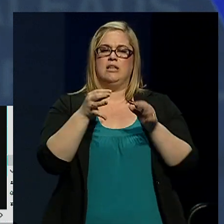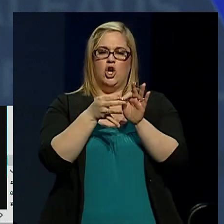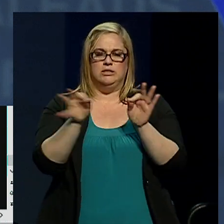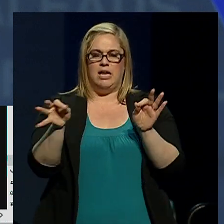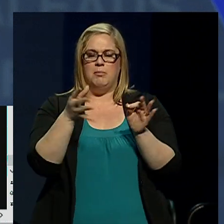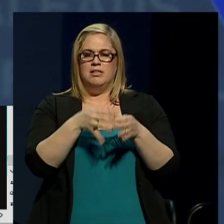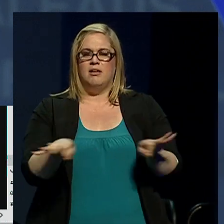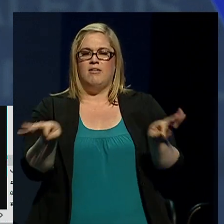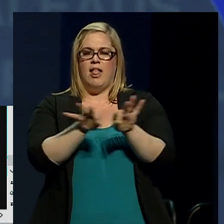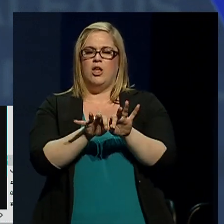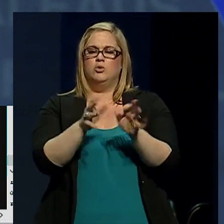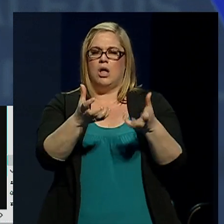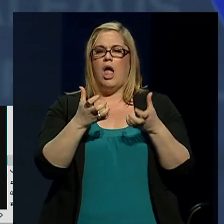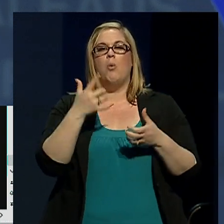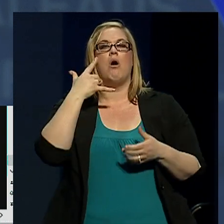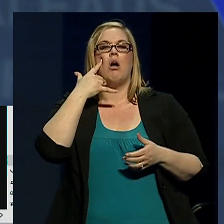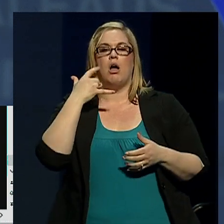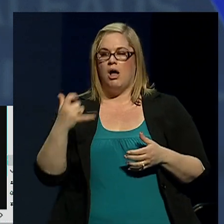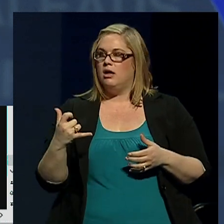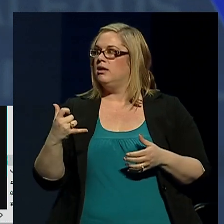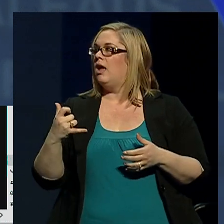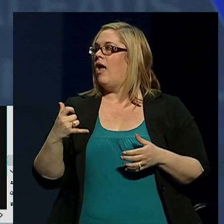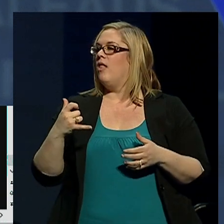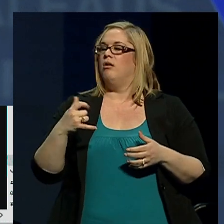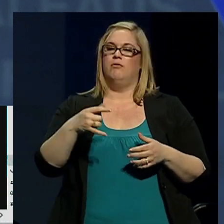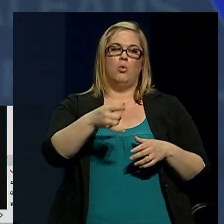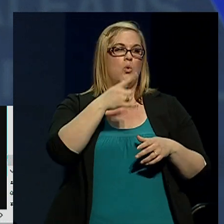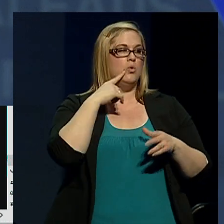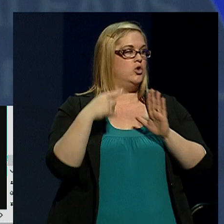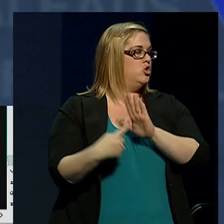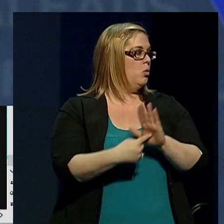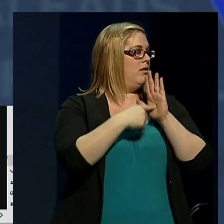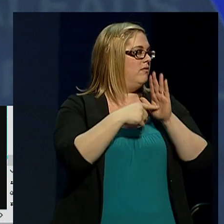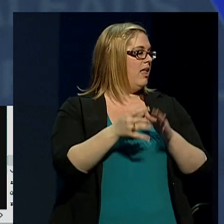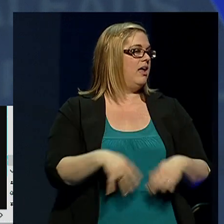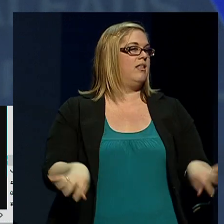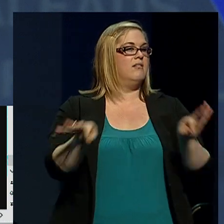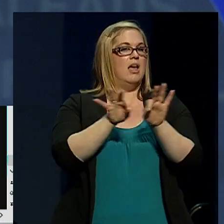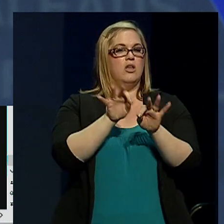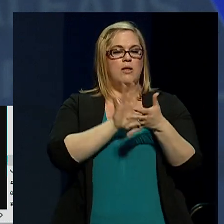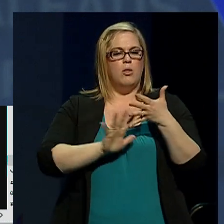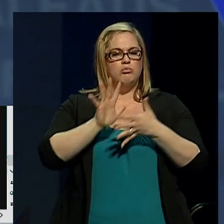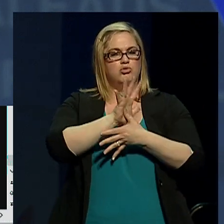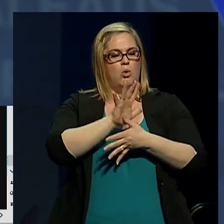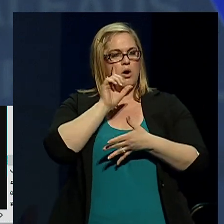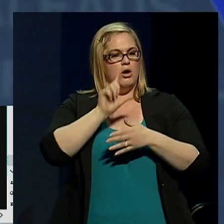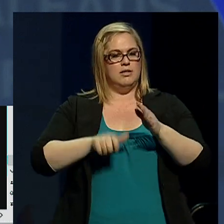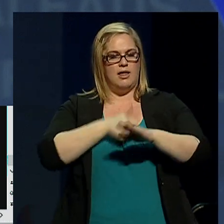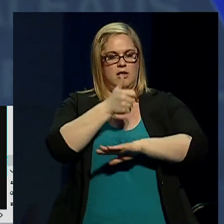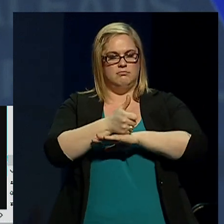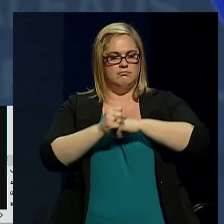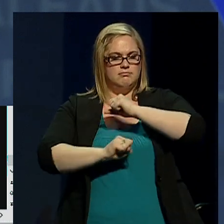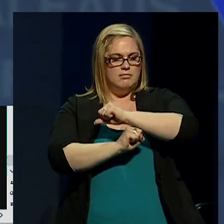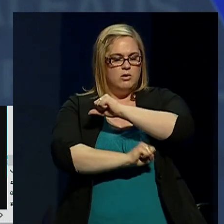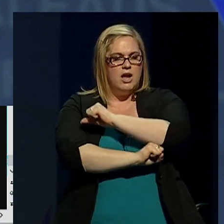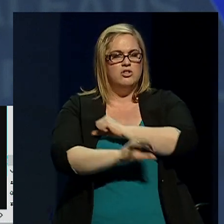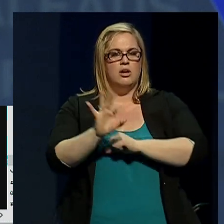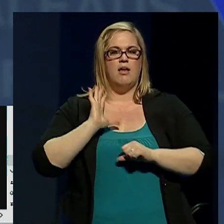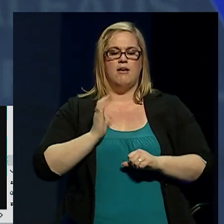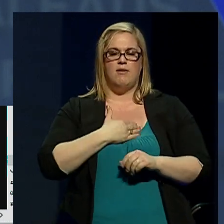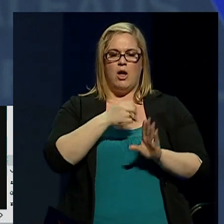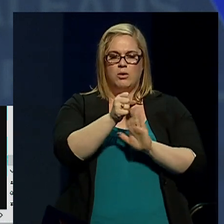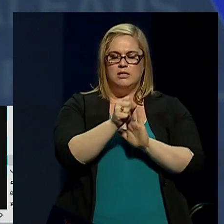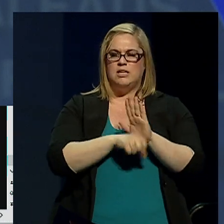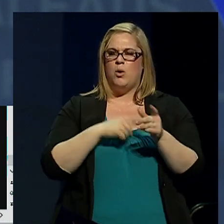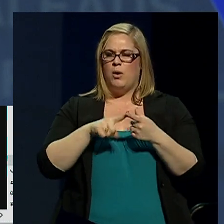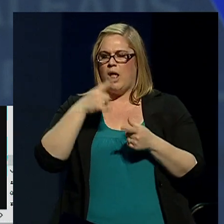And I want California's budget to reflect the values and priorities that built our great state. When I was